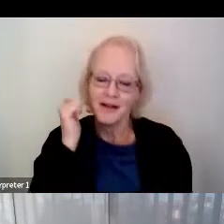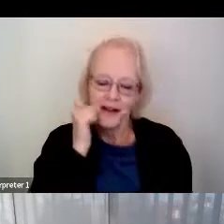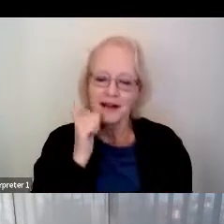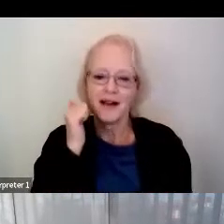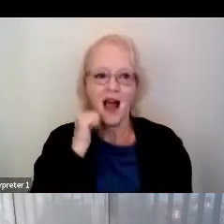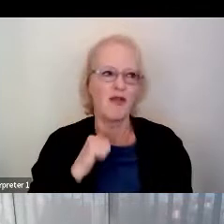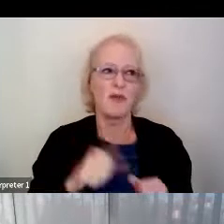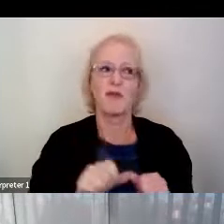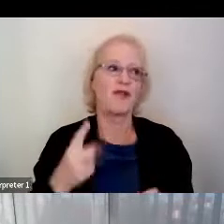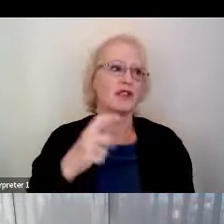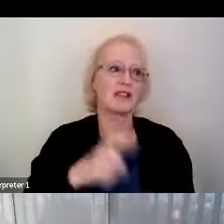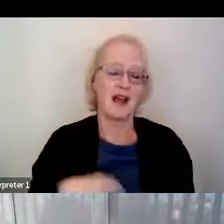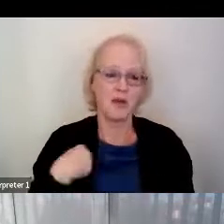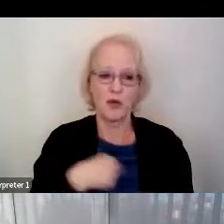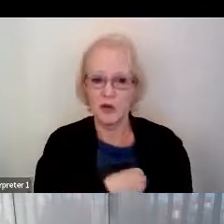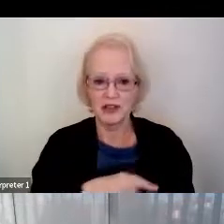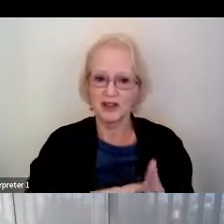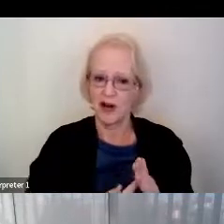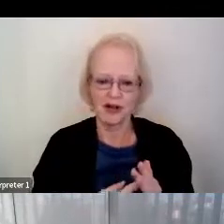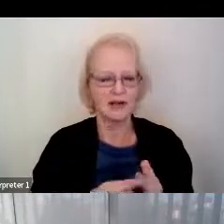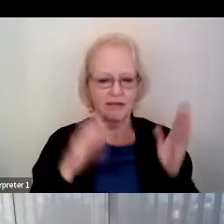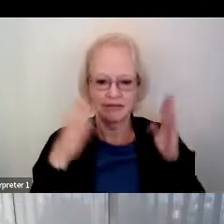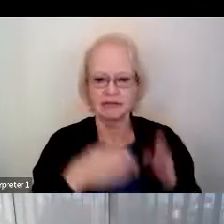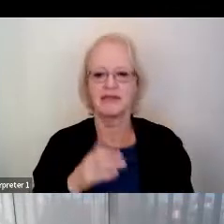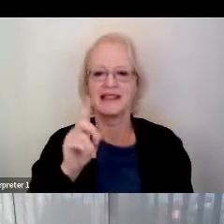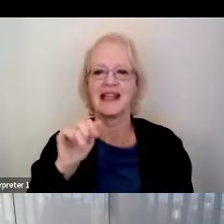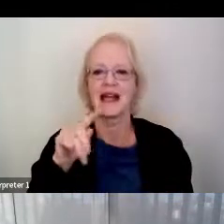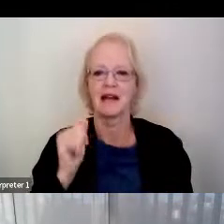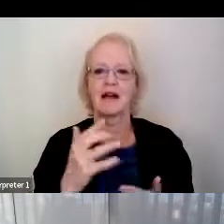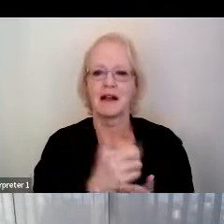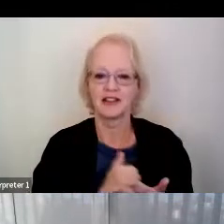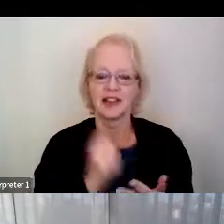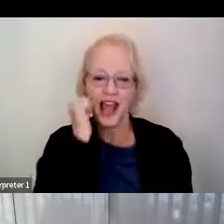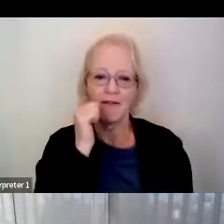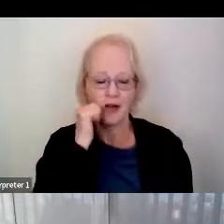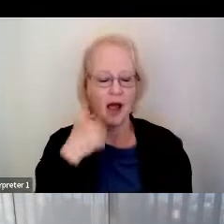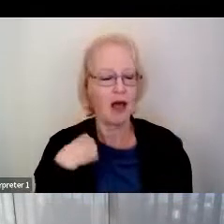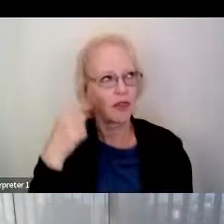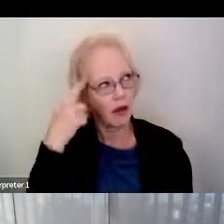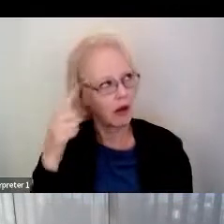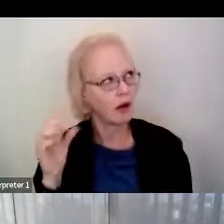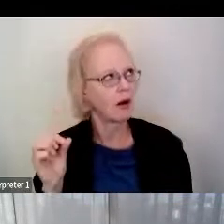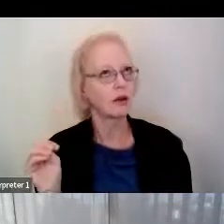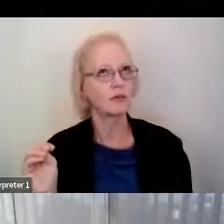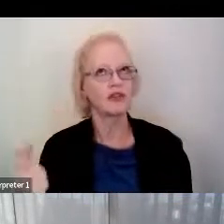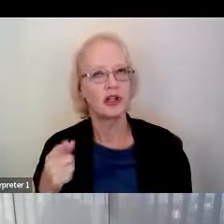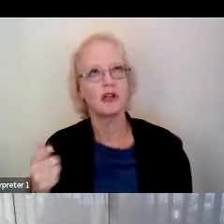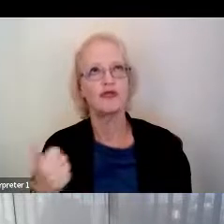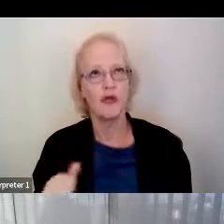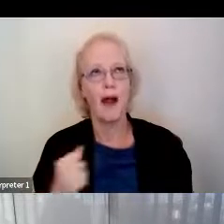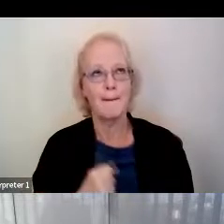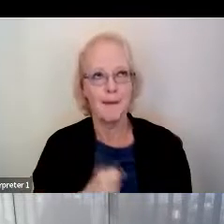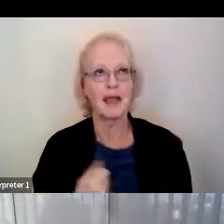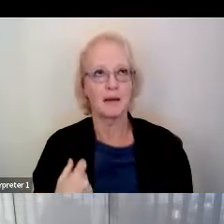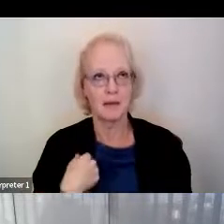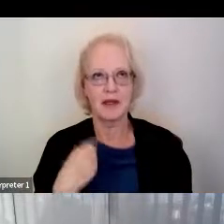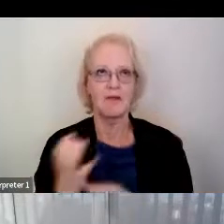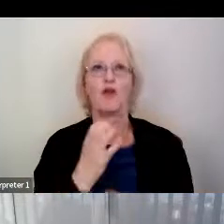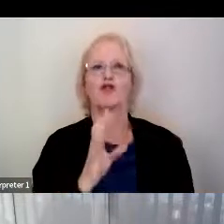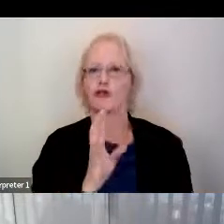it was about data collection every day. I thought, OMG, are they trying to make me speak or what?